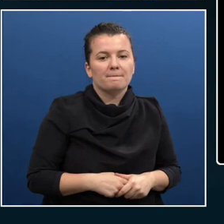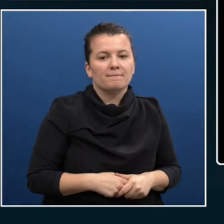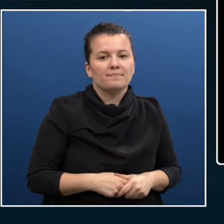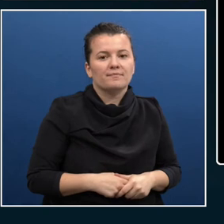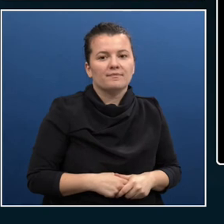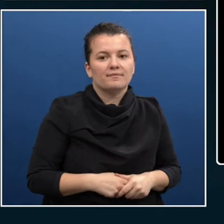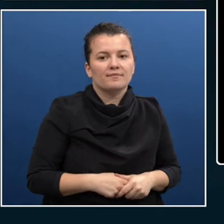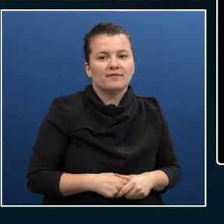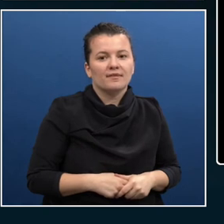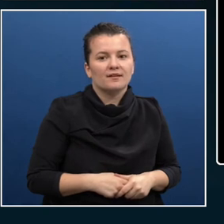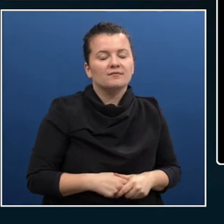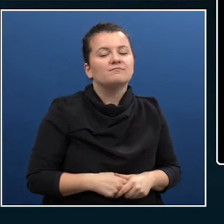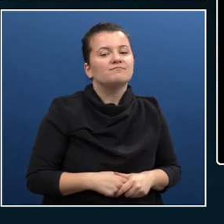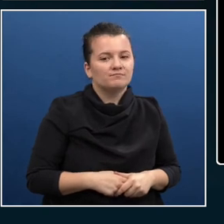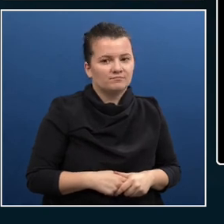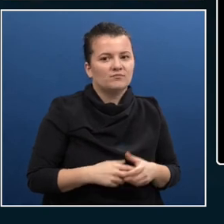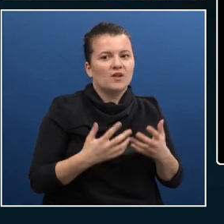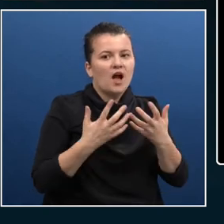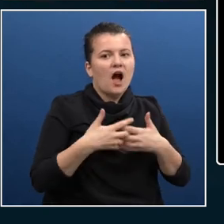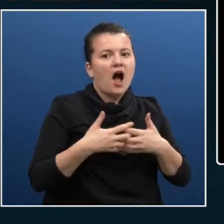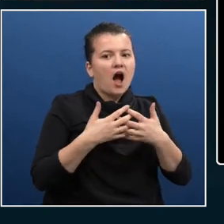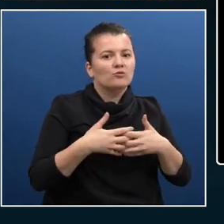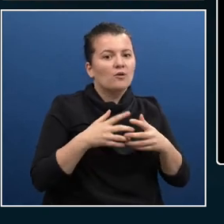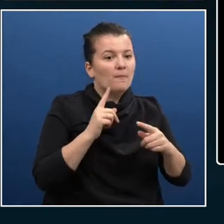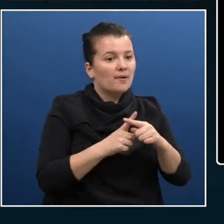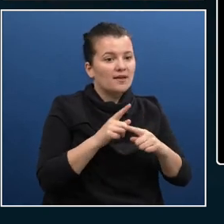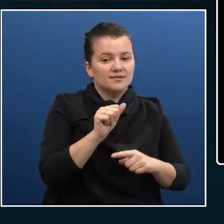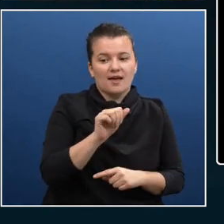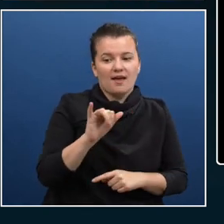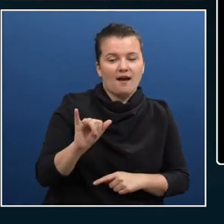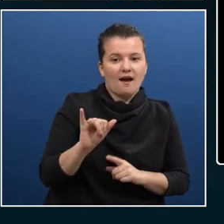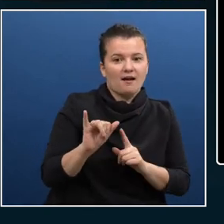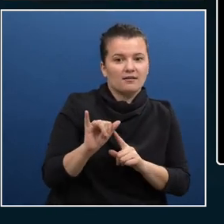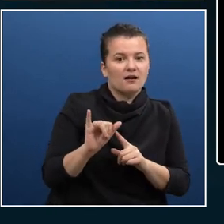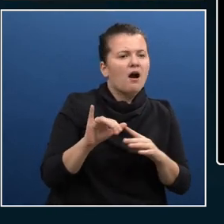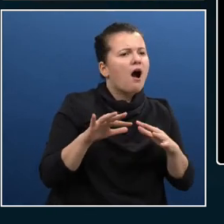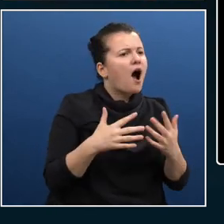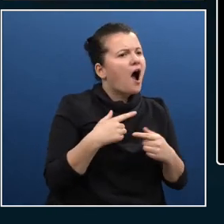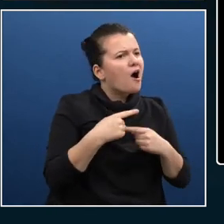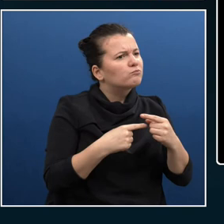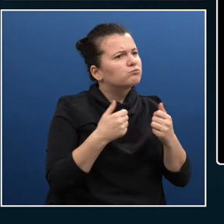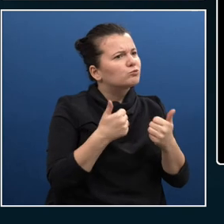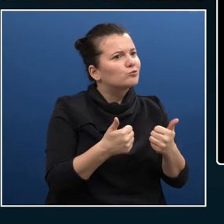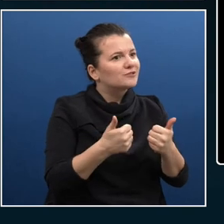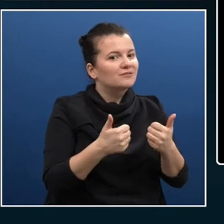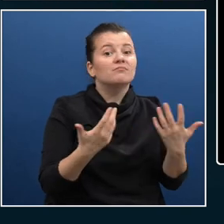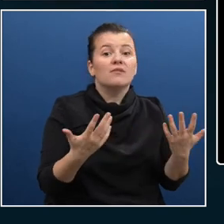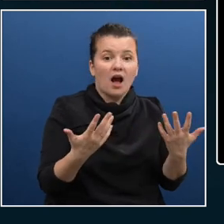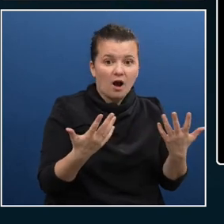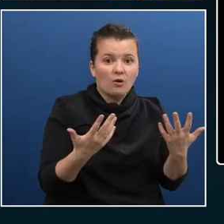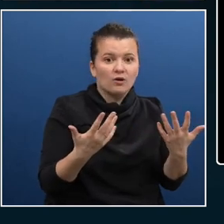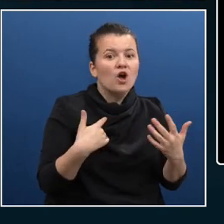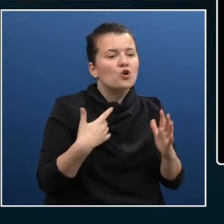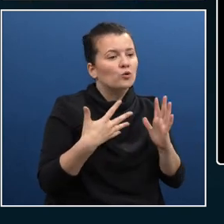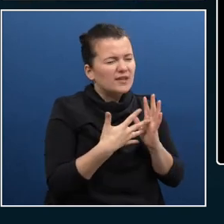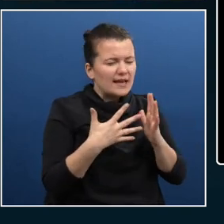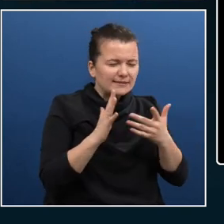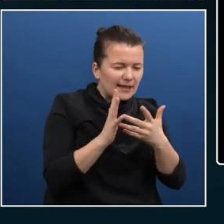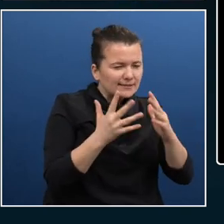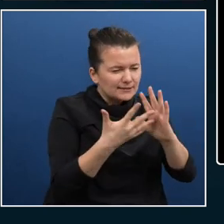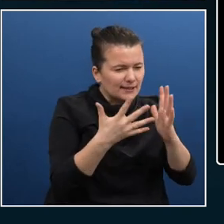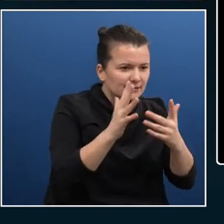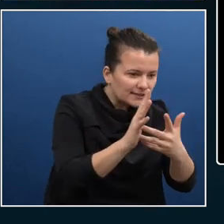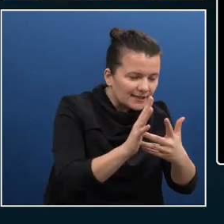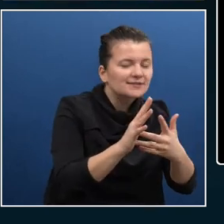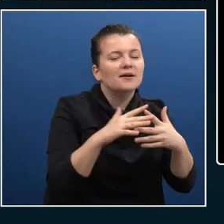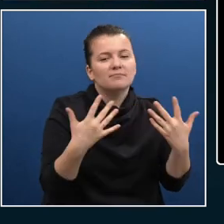the most important, automate and AI. How do you know how well you're doing? You know that you're doing well because you're testing constantly. And your AI